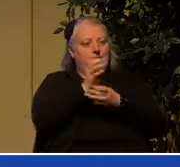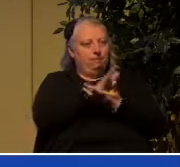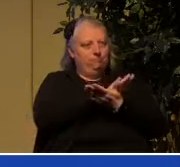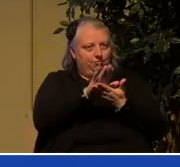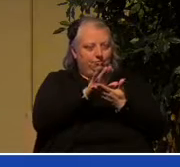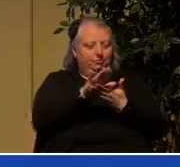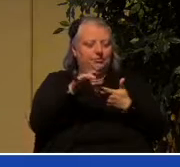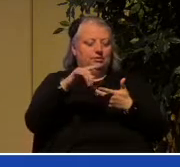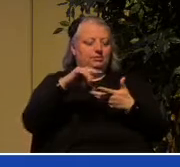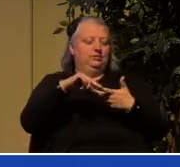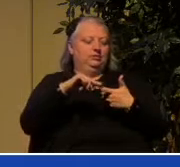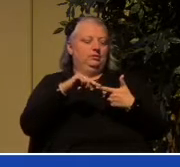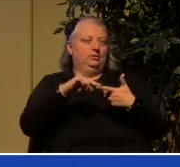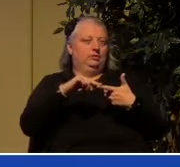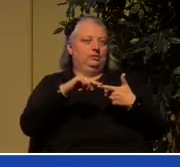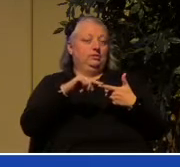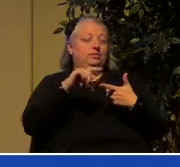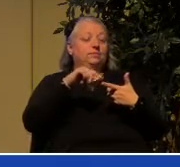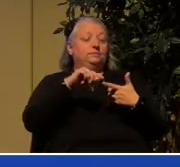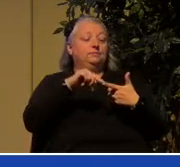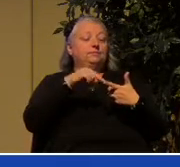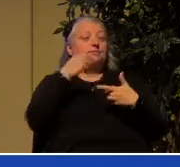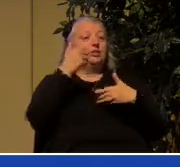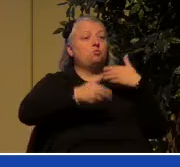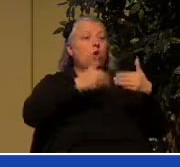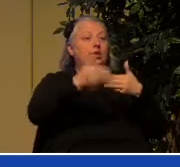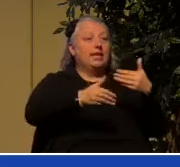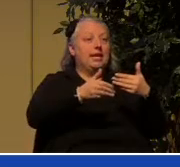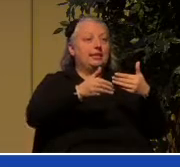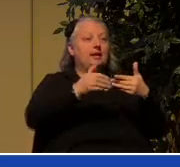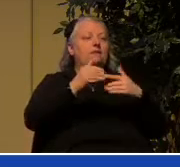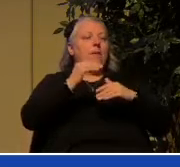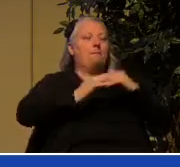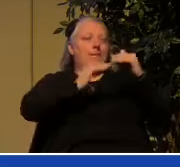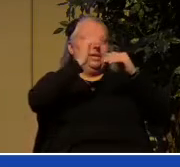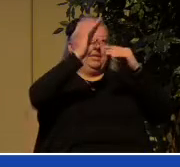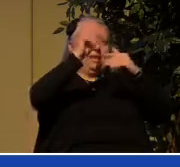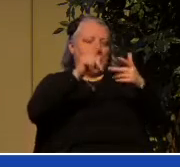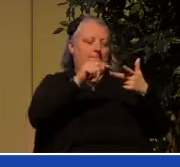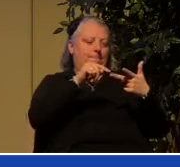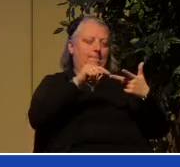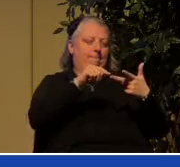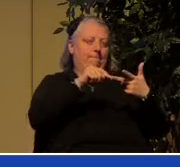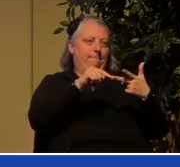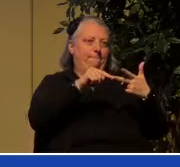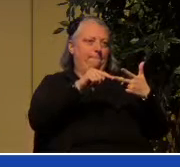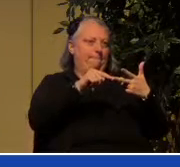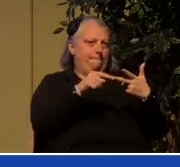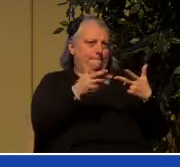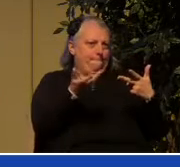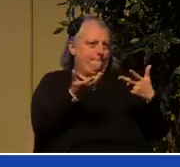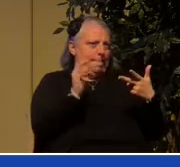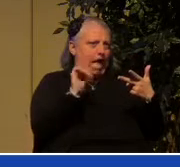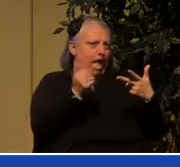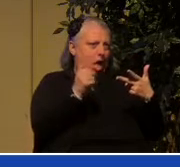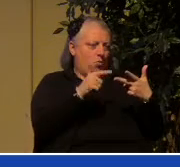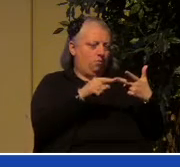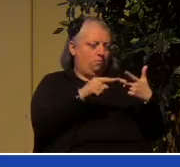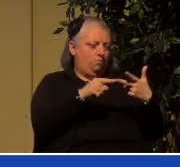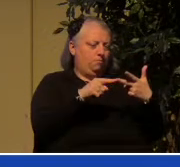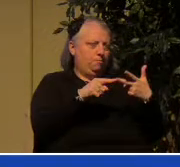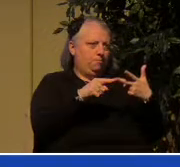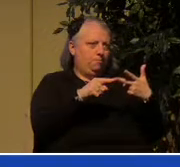sanctification is a process of being built up which then of course immediately raises the question is how do you get built up